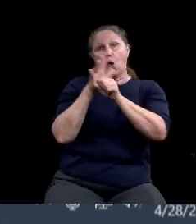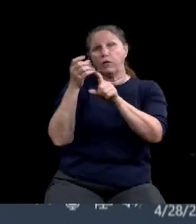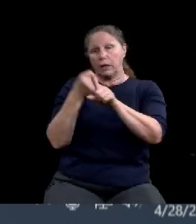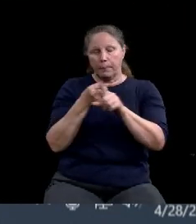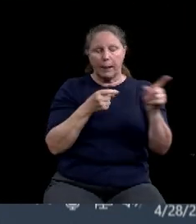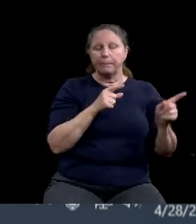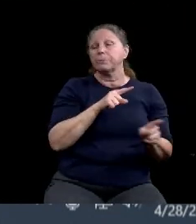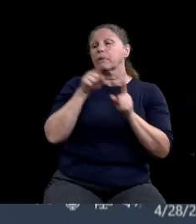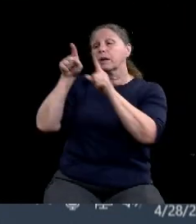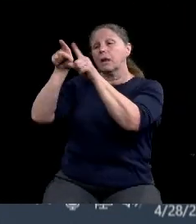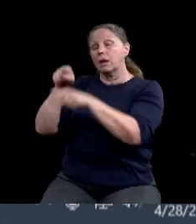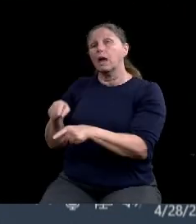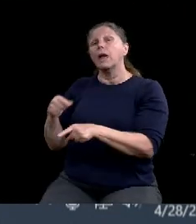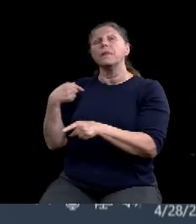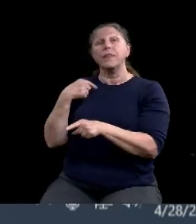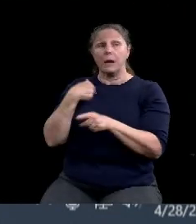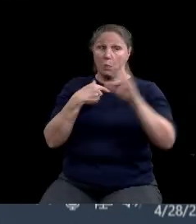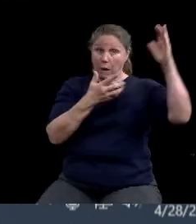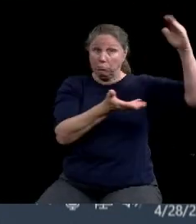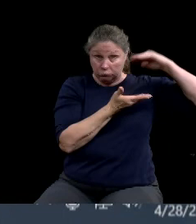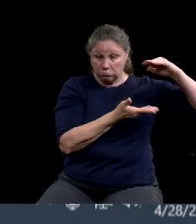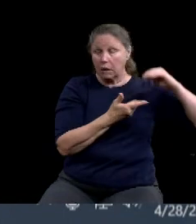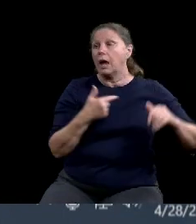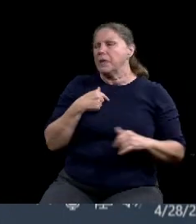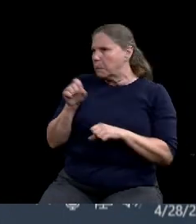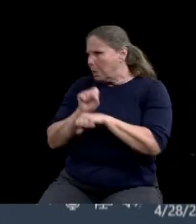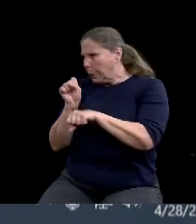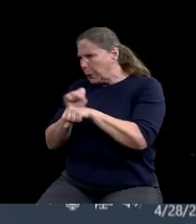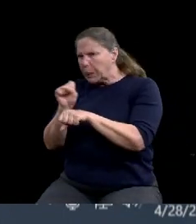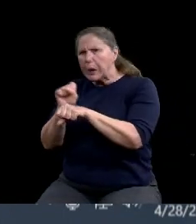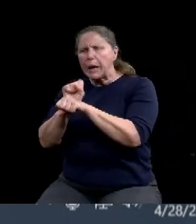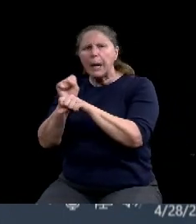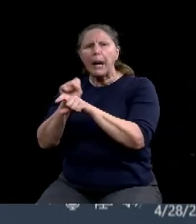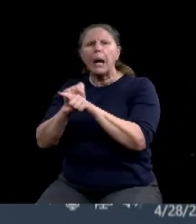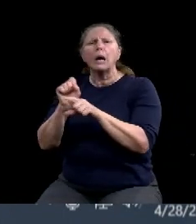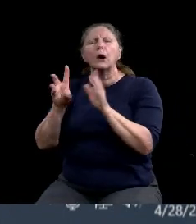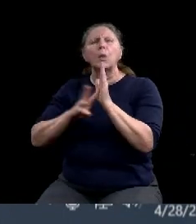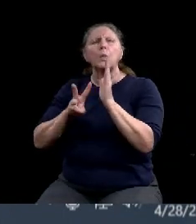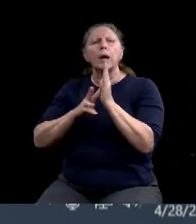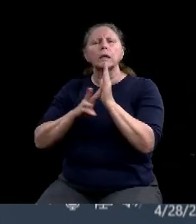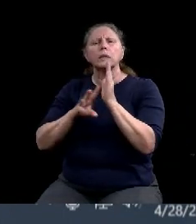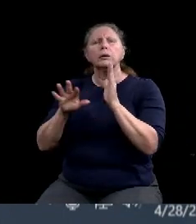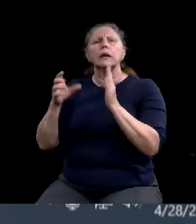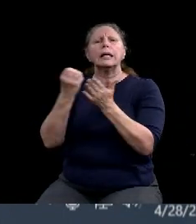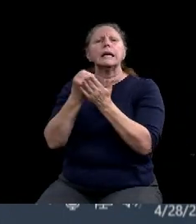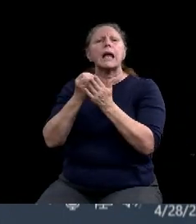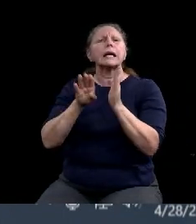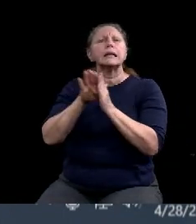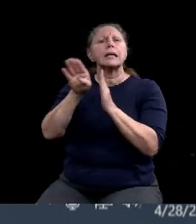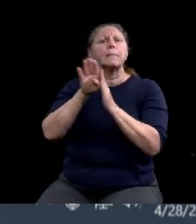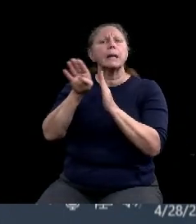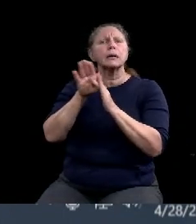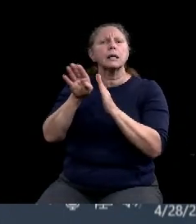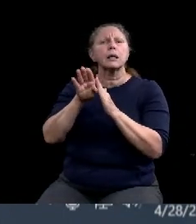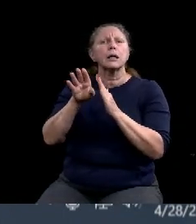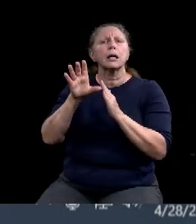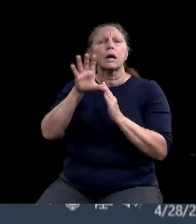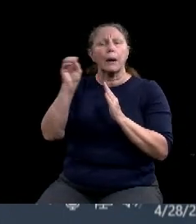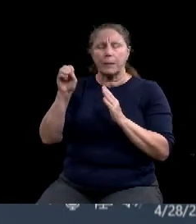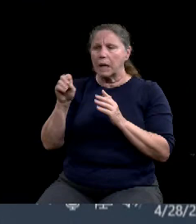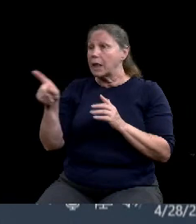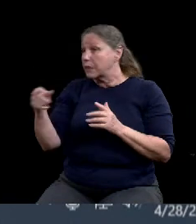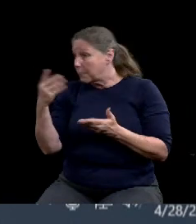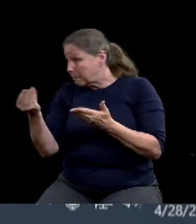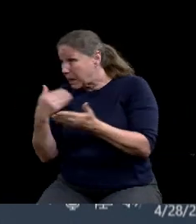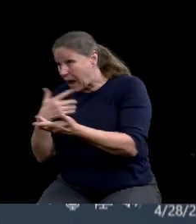able to work with the Waco Clinton County Economic Development Corporation and get them to match that, that fund, which is really non-traditional